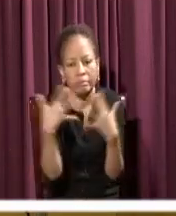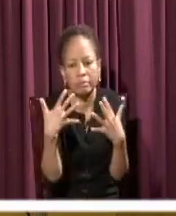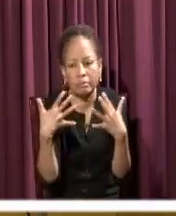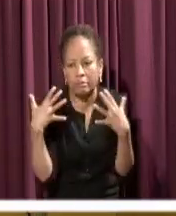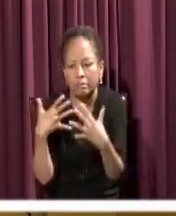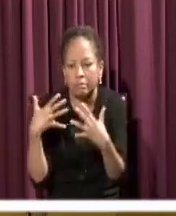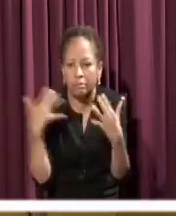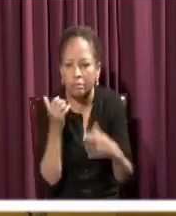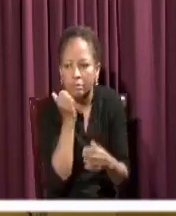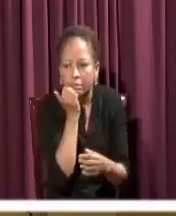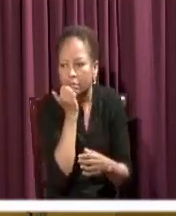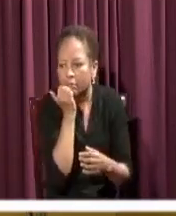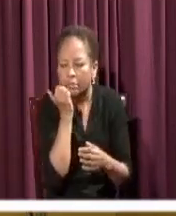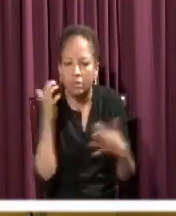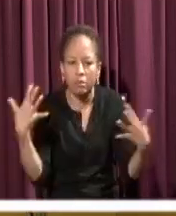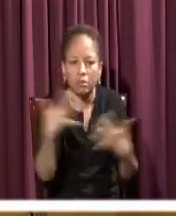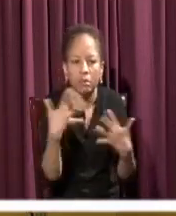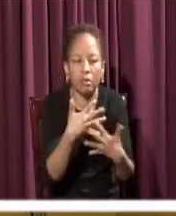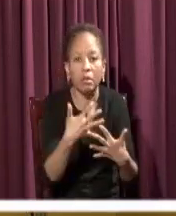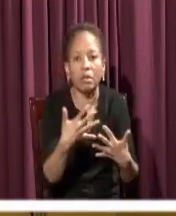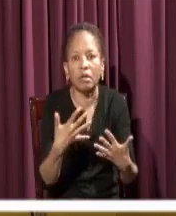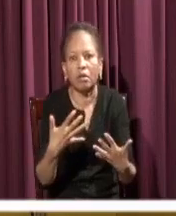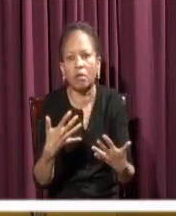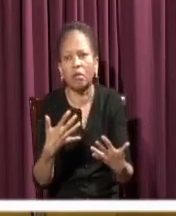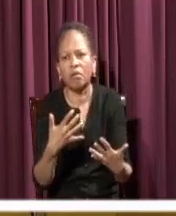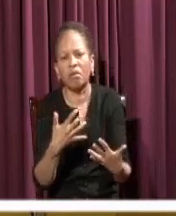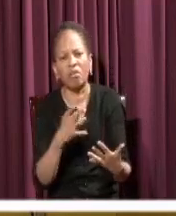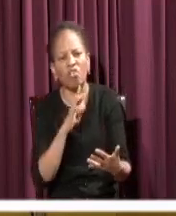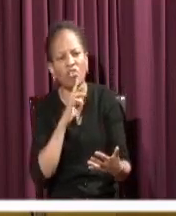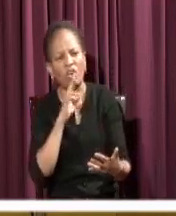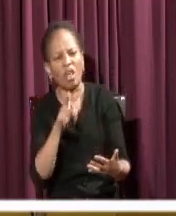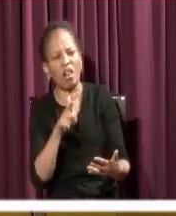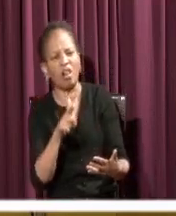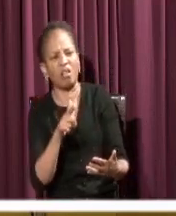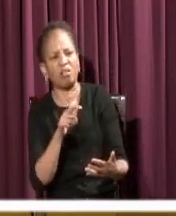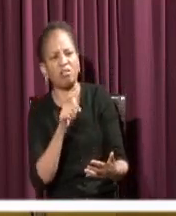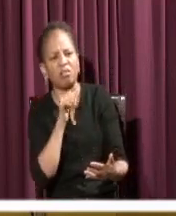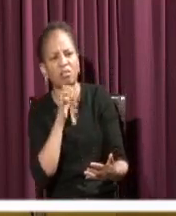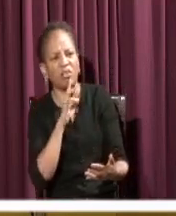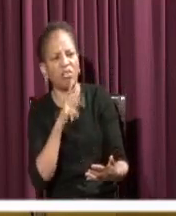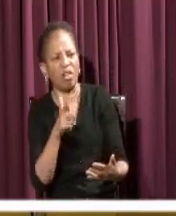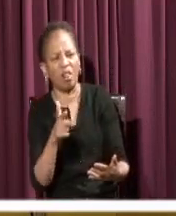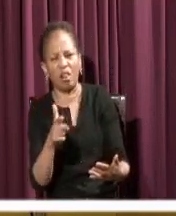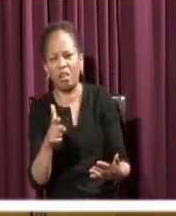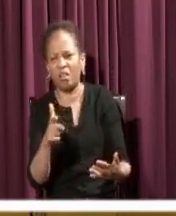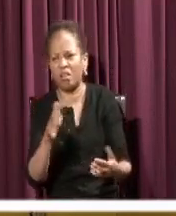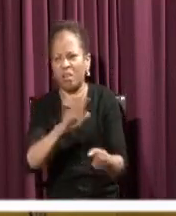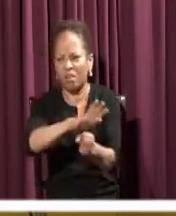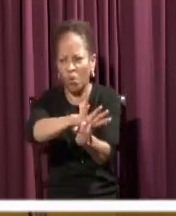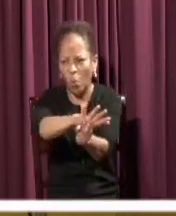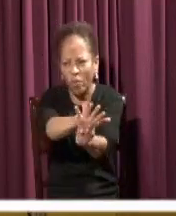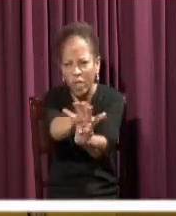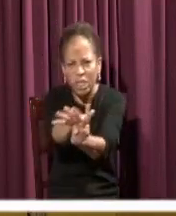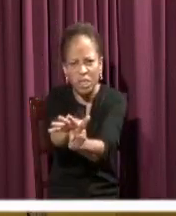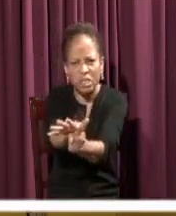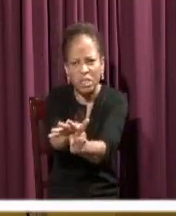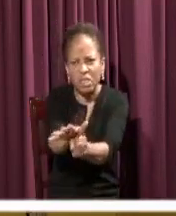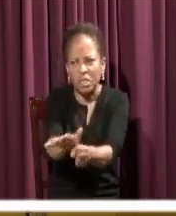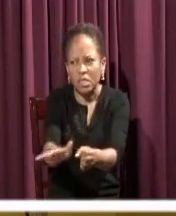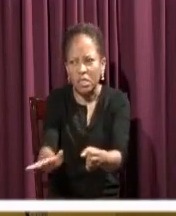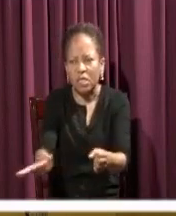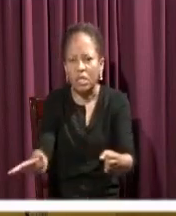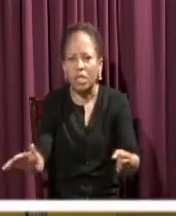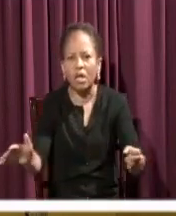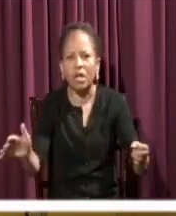people, into the inhabitants. It is something unreal. But I want you to hear in the midst of this